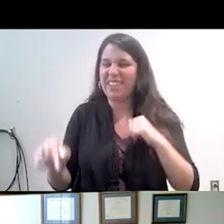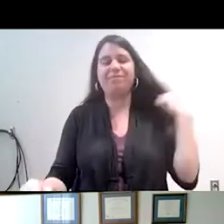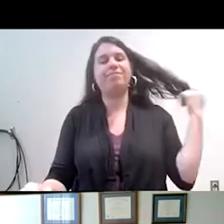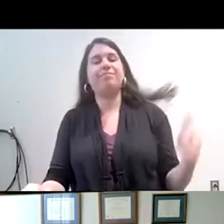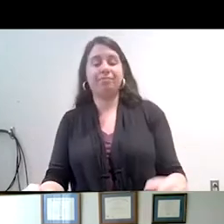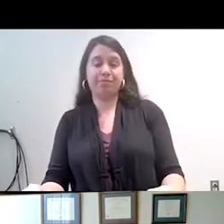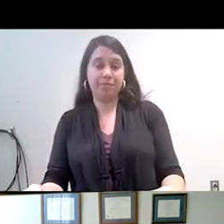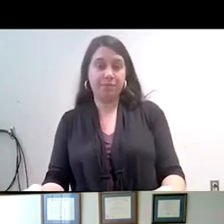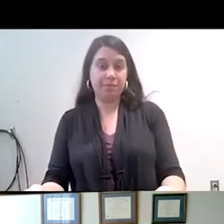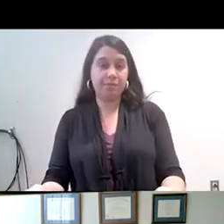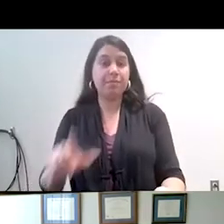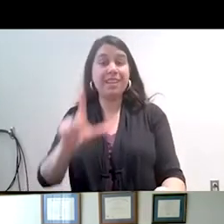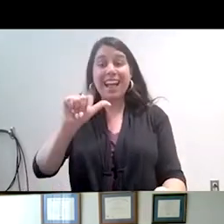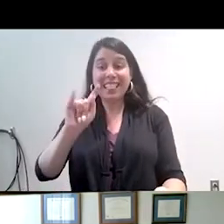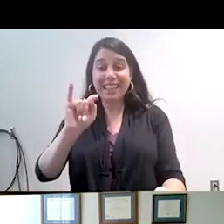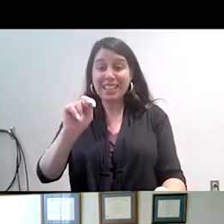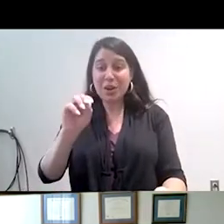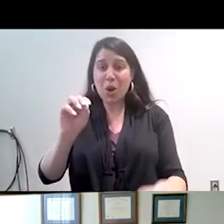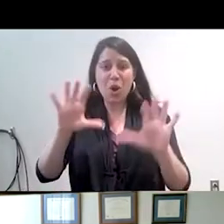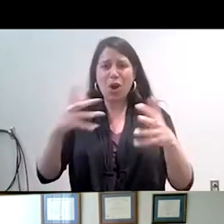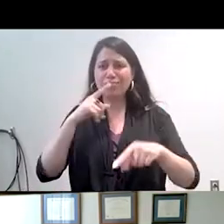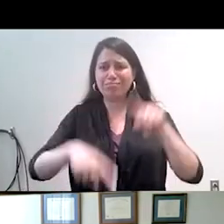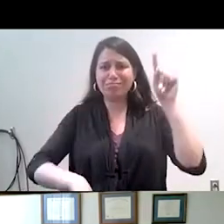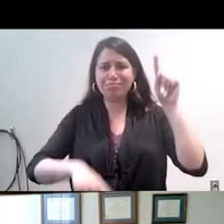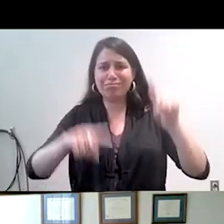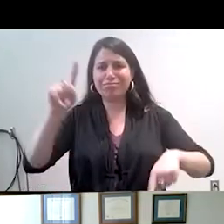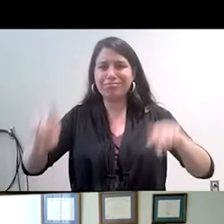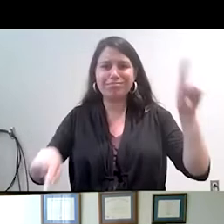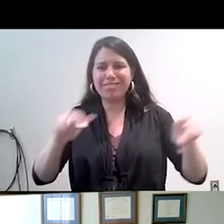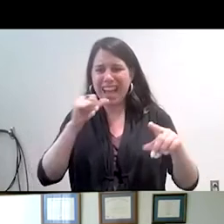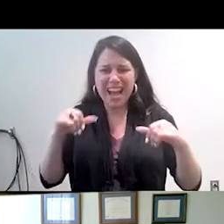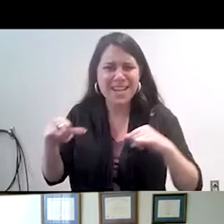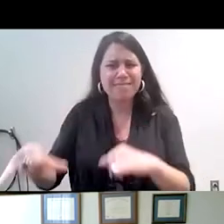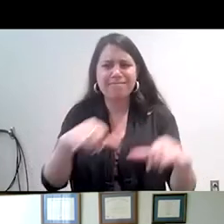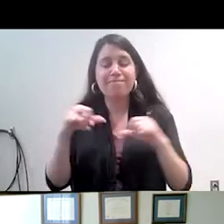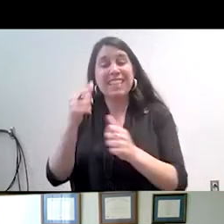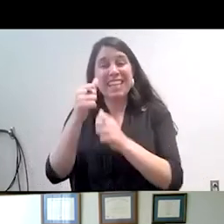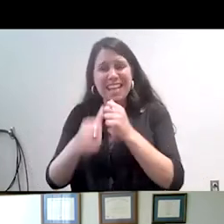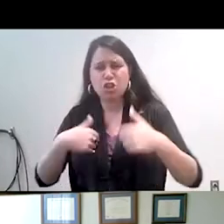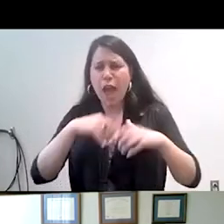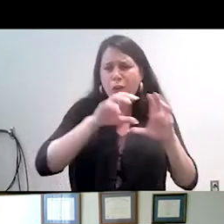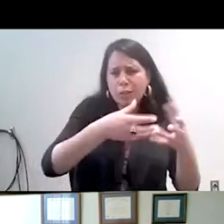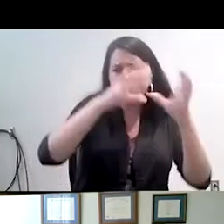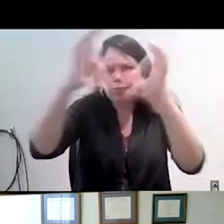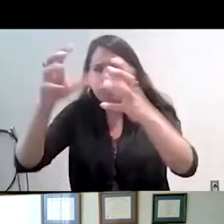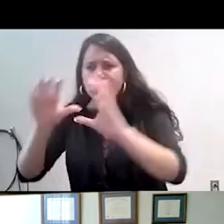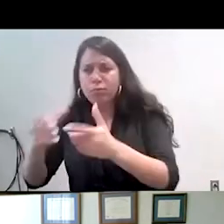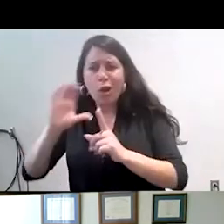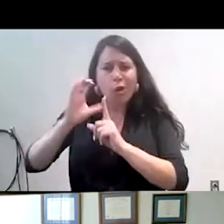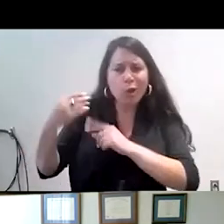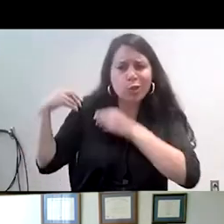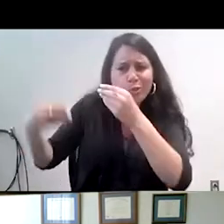not a homogeneous or monolithic group. Each Latino subgroup has their own unique cultural heritage. Some are more influenced